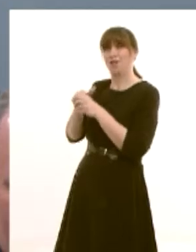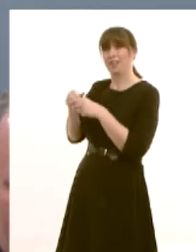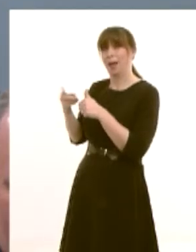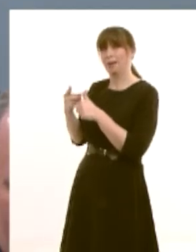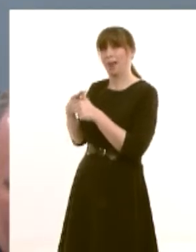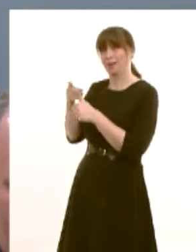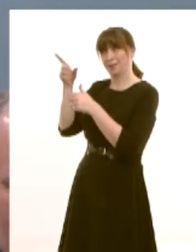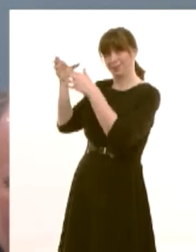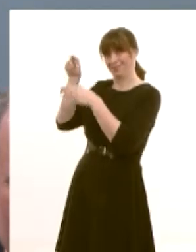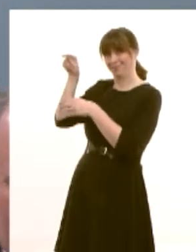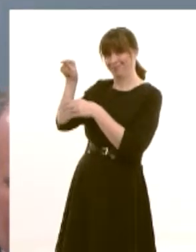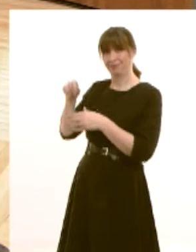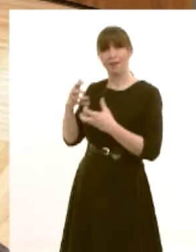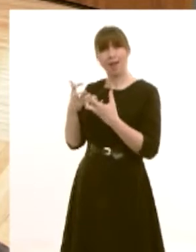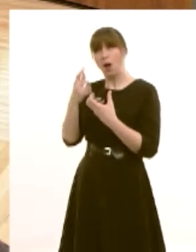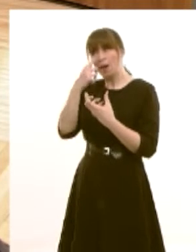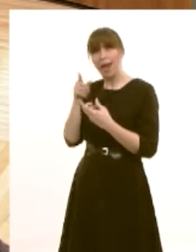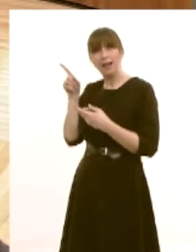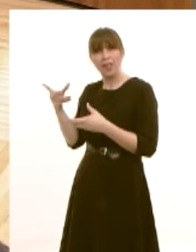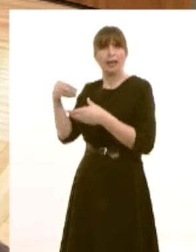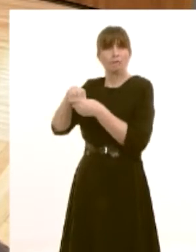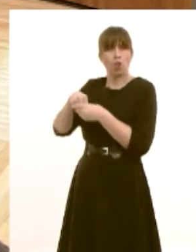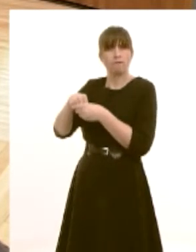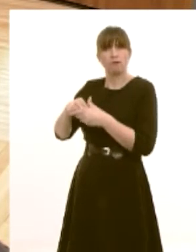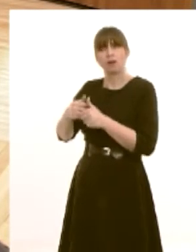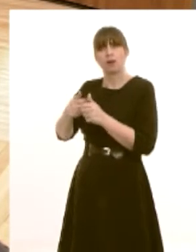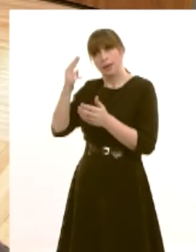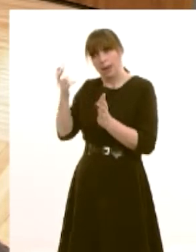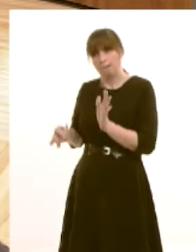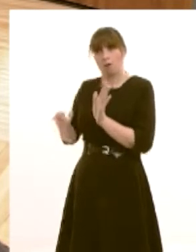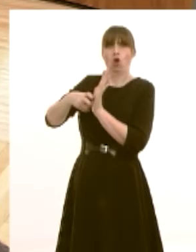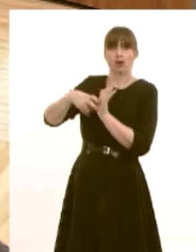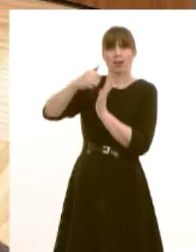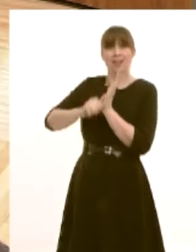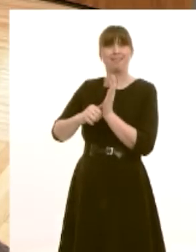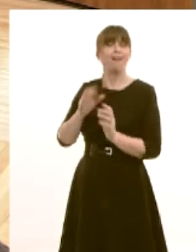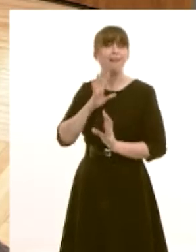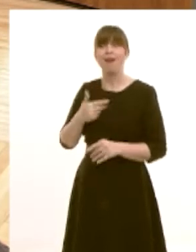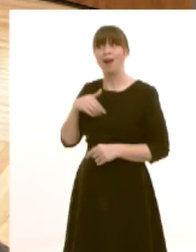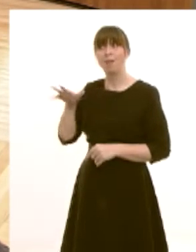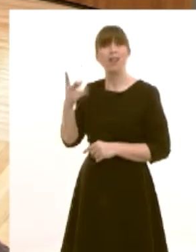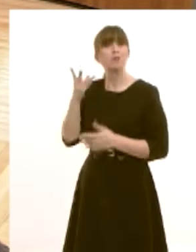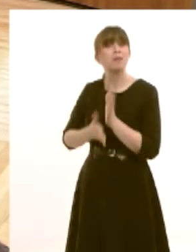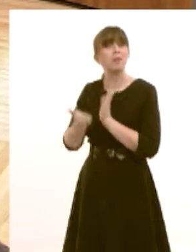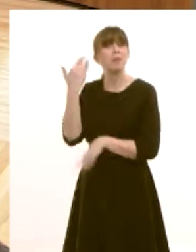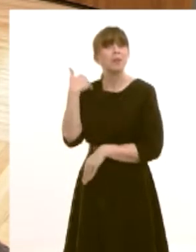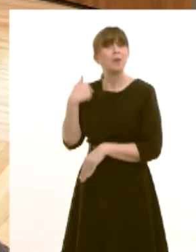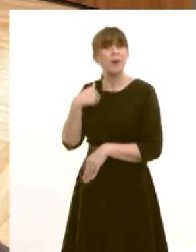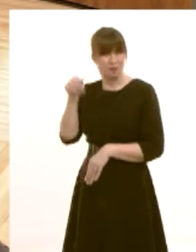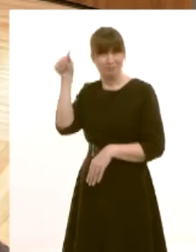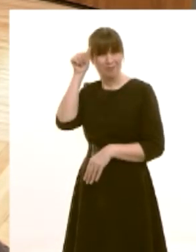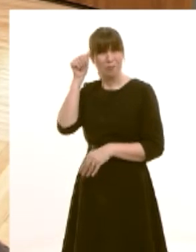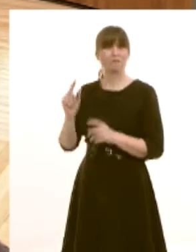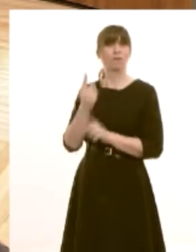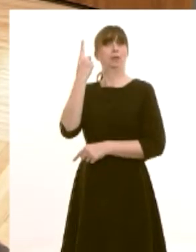the forefront of shaping these local lists well i was there two months ago as i'm sure that they they were aware it was my